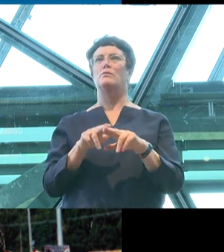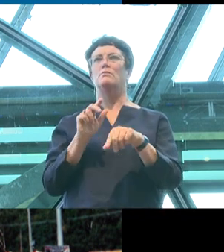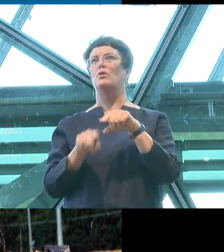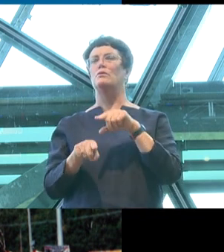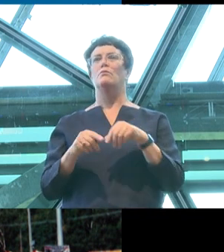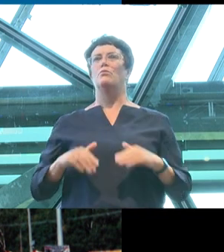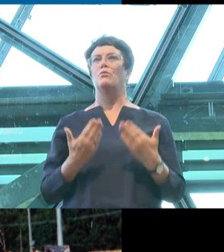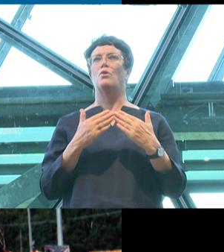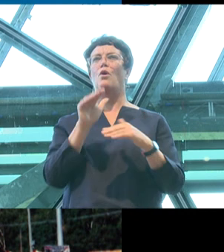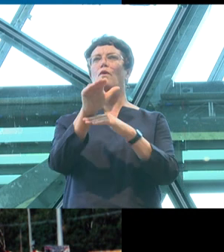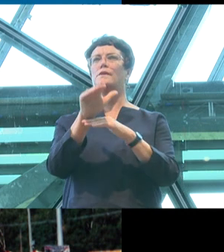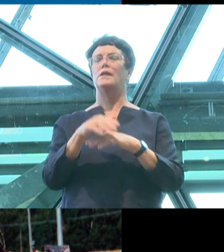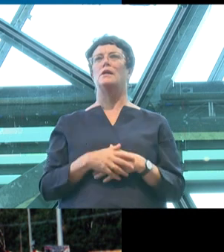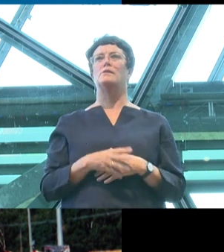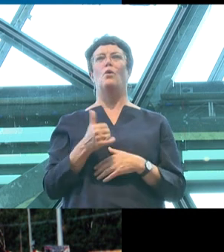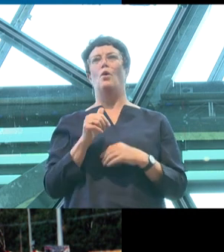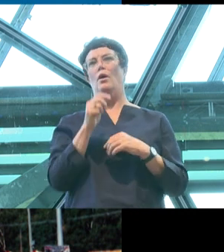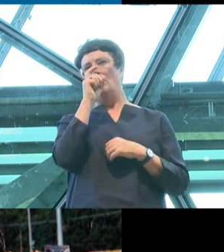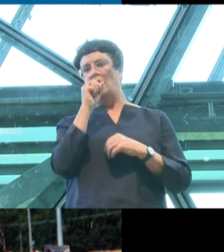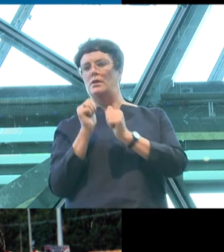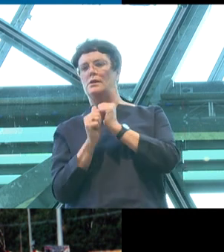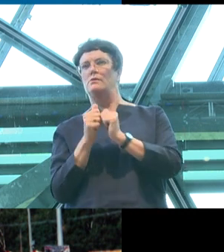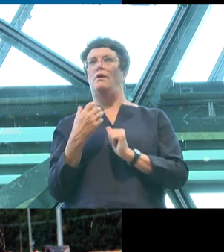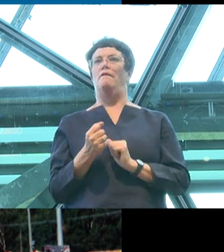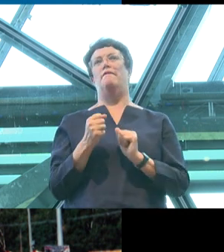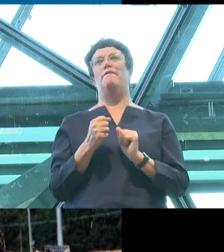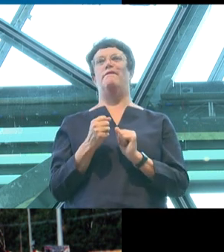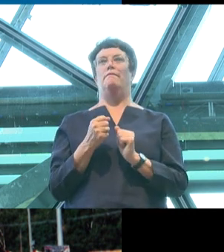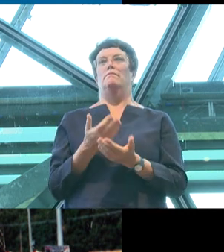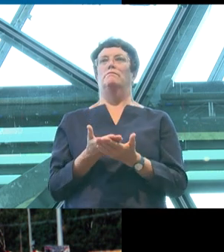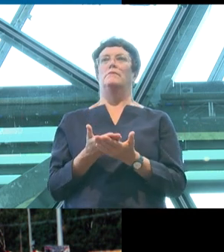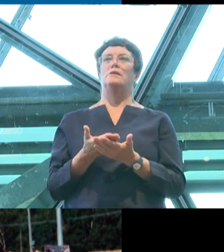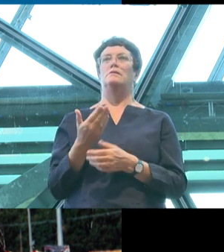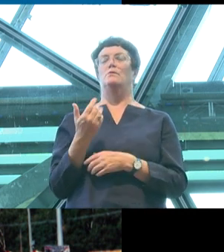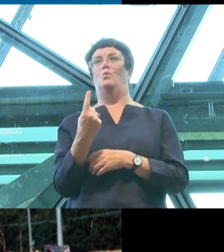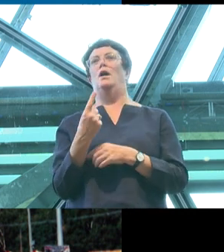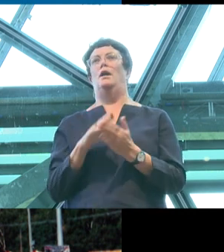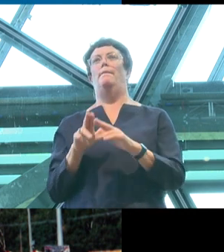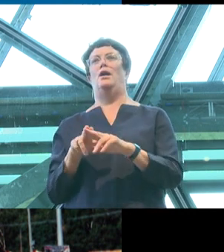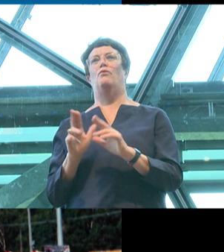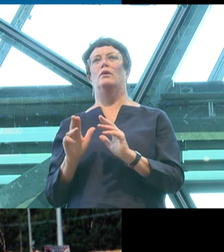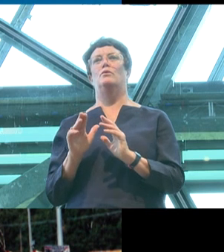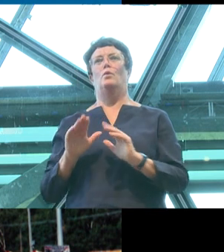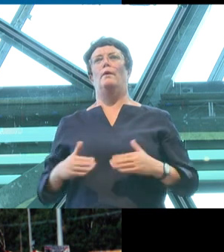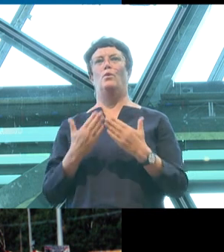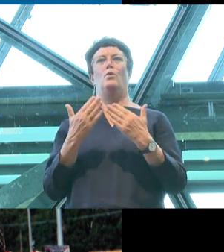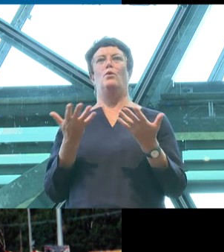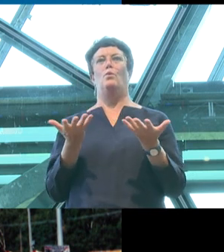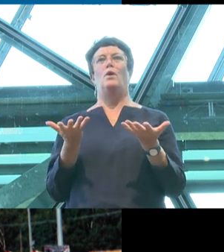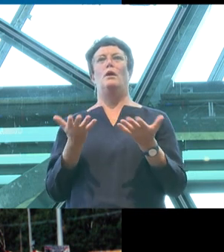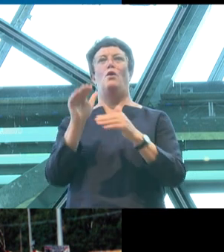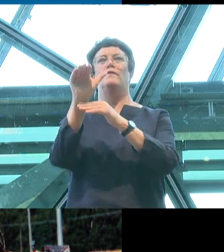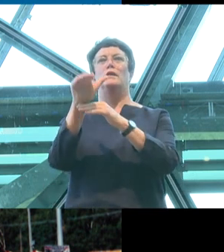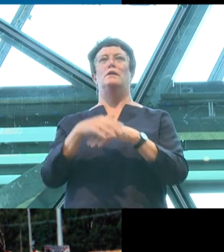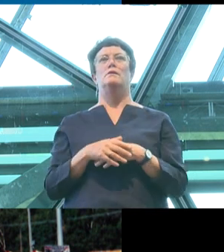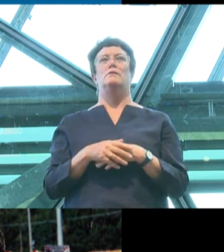part of the one in nearly two Australians who have at least one parent born overseas. And as I say those stats, I know that many of you are nodding, thinking